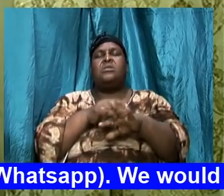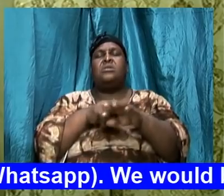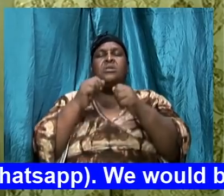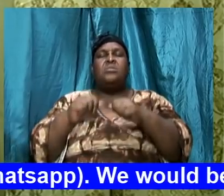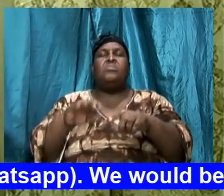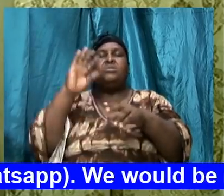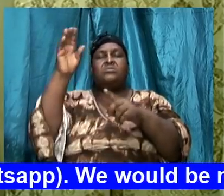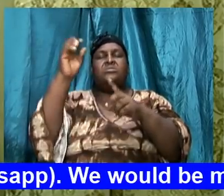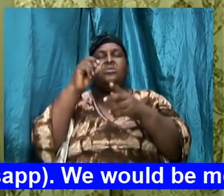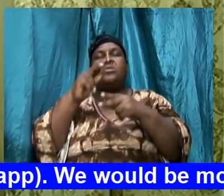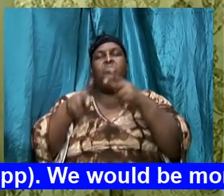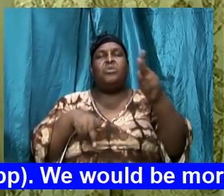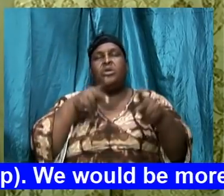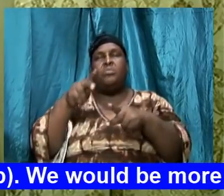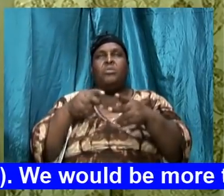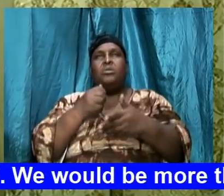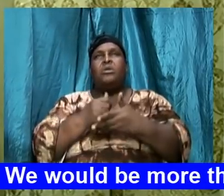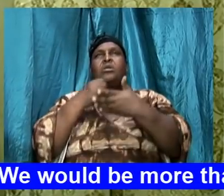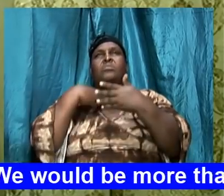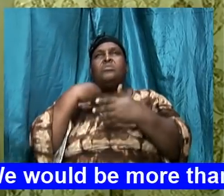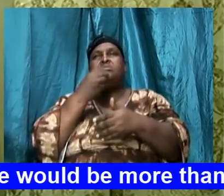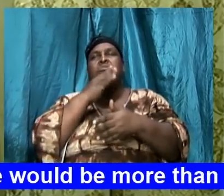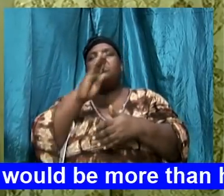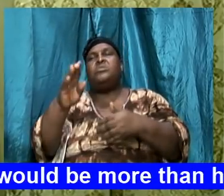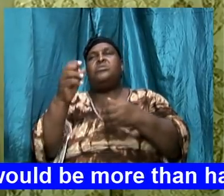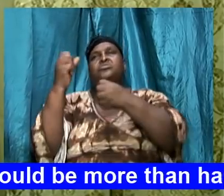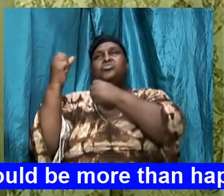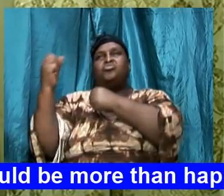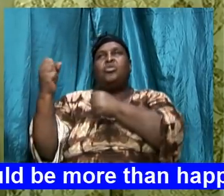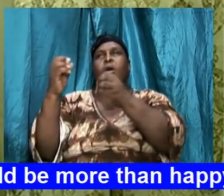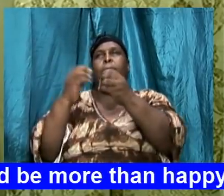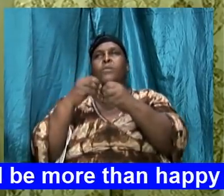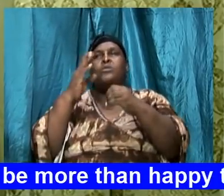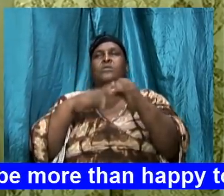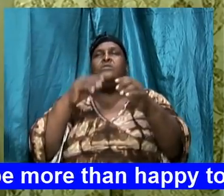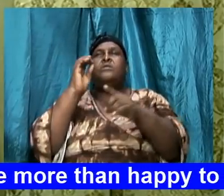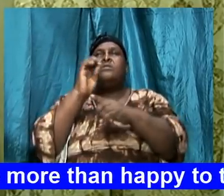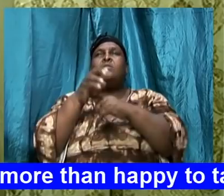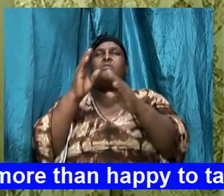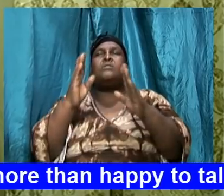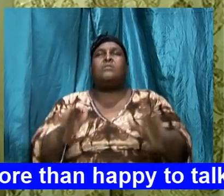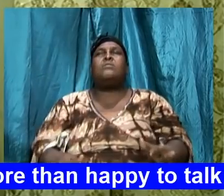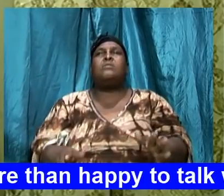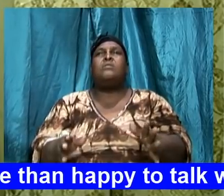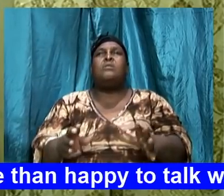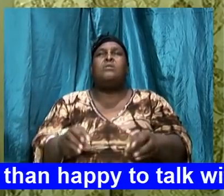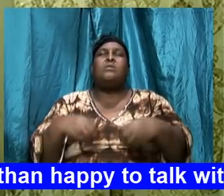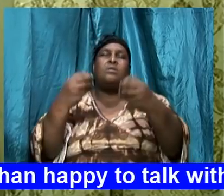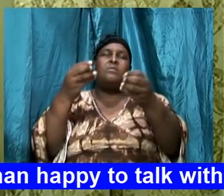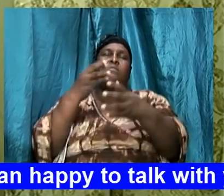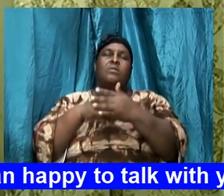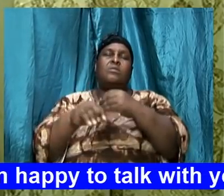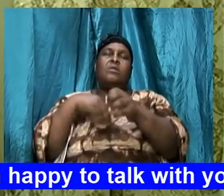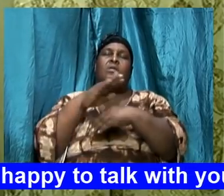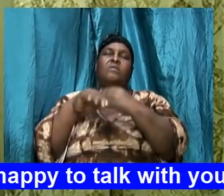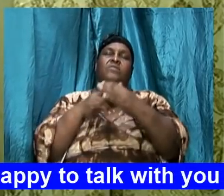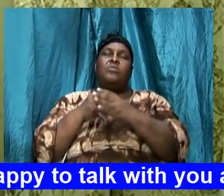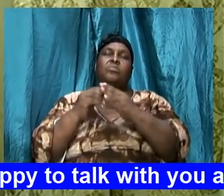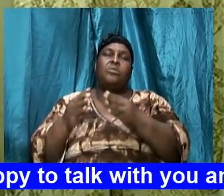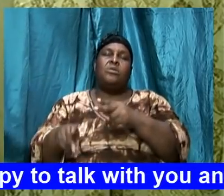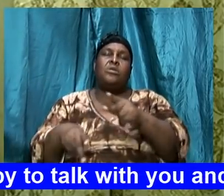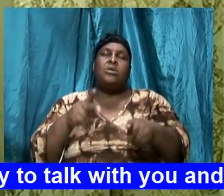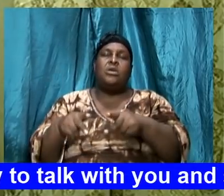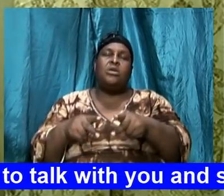help us to be strong to be more than conquerors I present every one of your people to you tonight hold us lead us